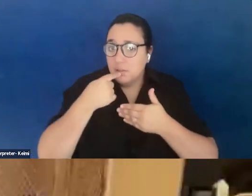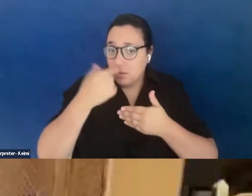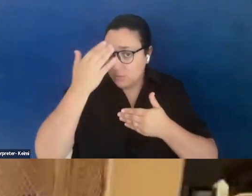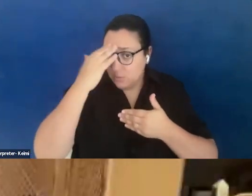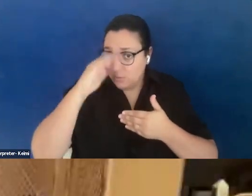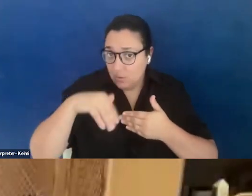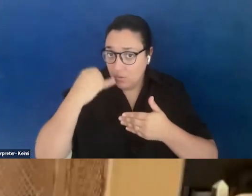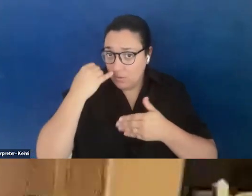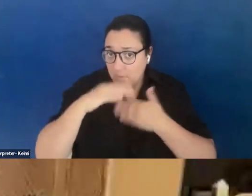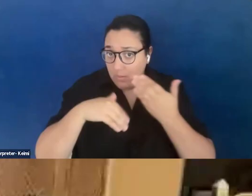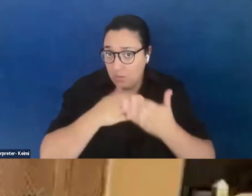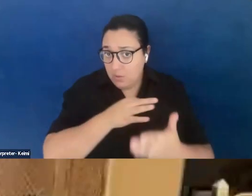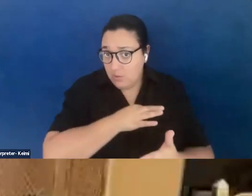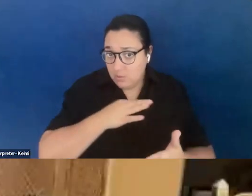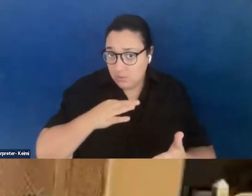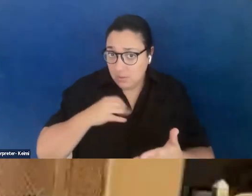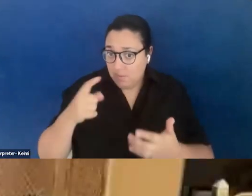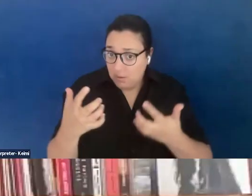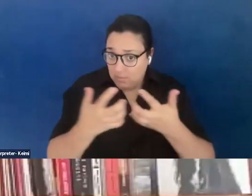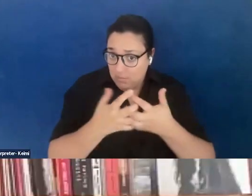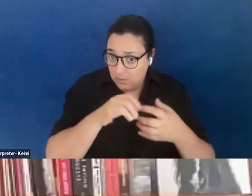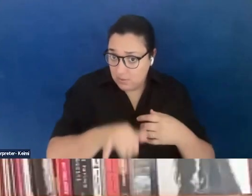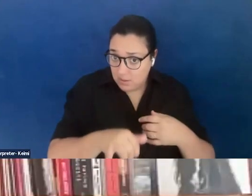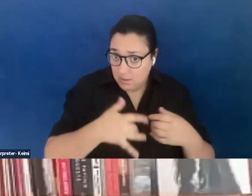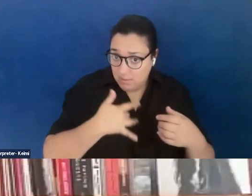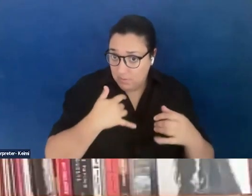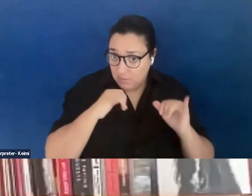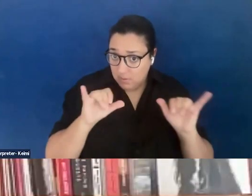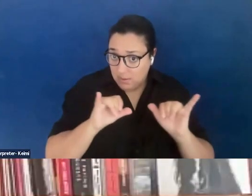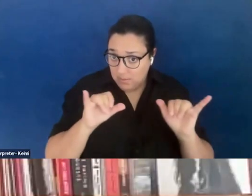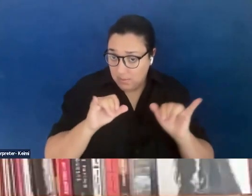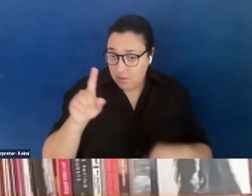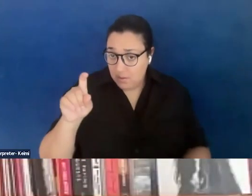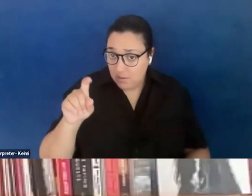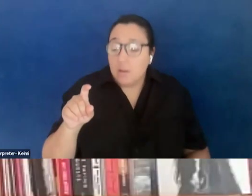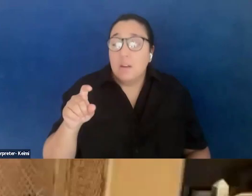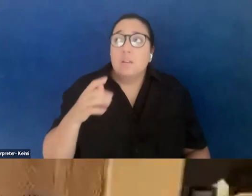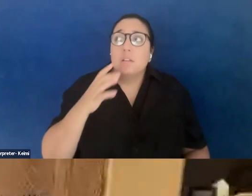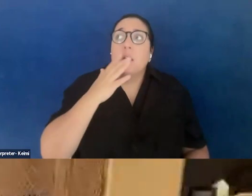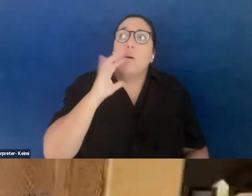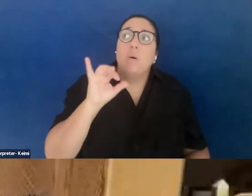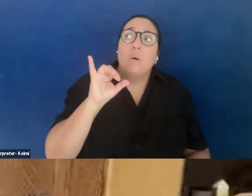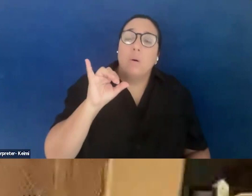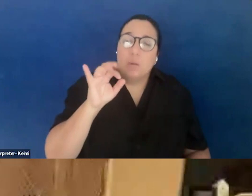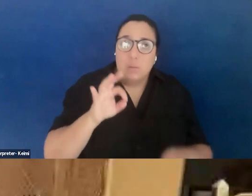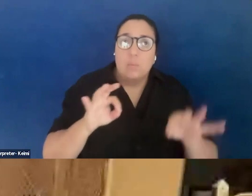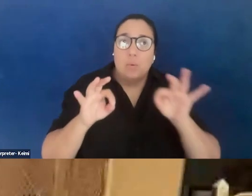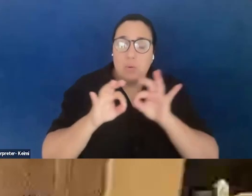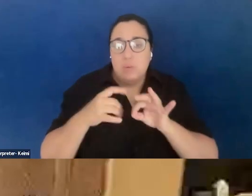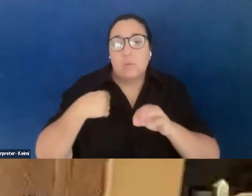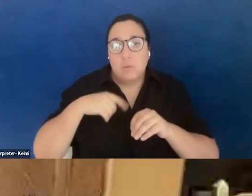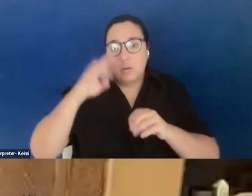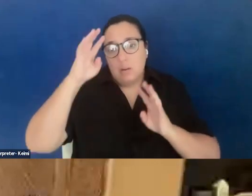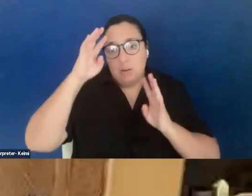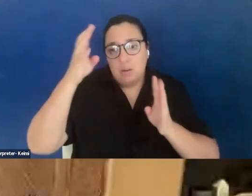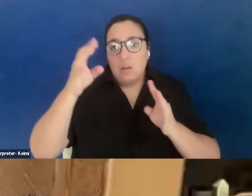also are in alignment with this? And I was like, oh, okay, this is, this is really important. And so this is when we put together a teach-in. So